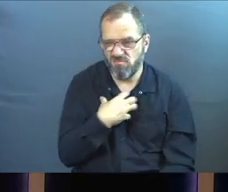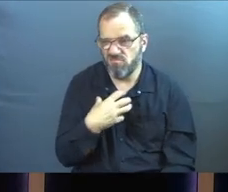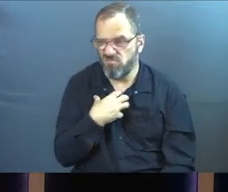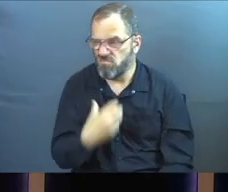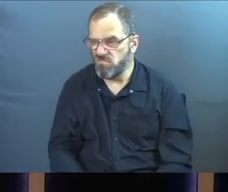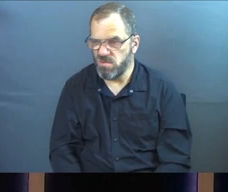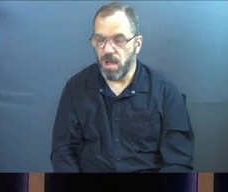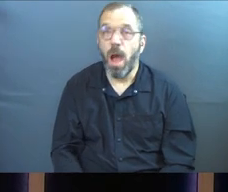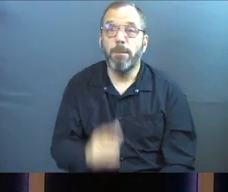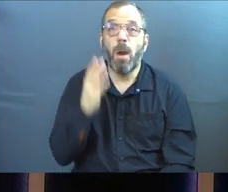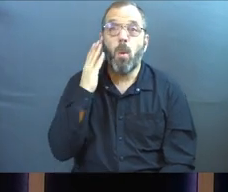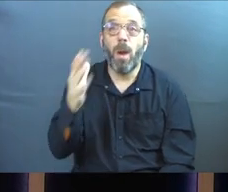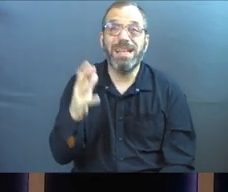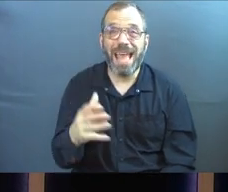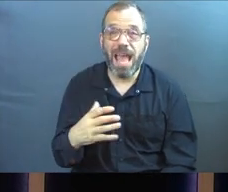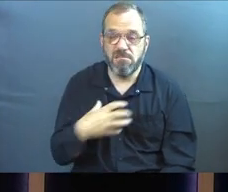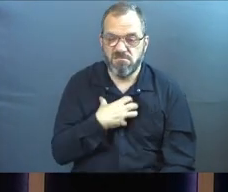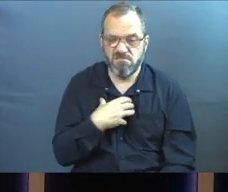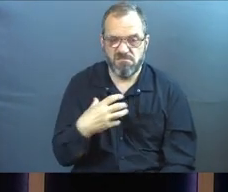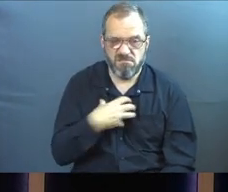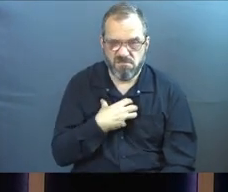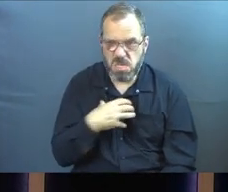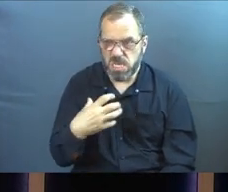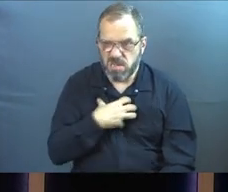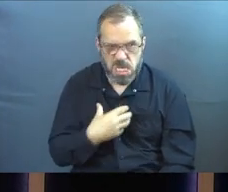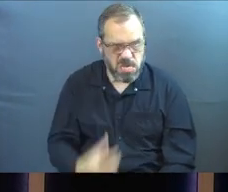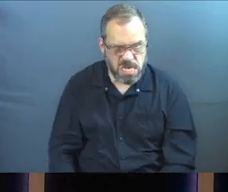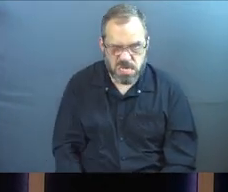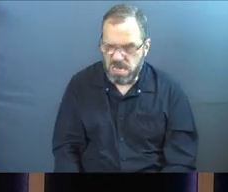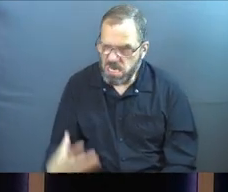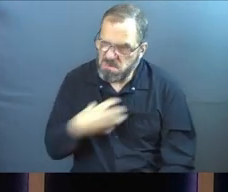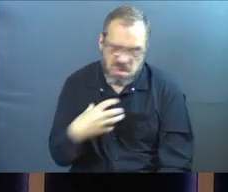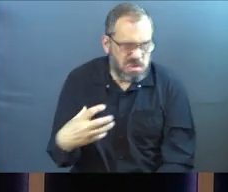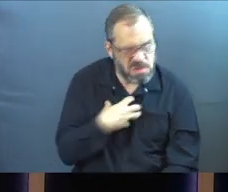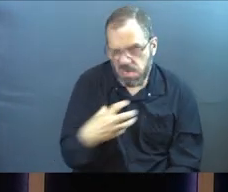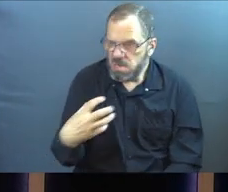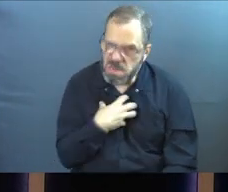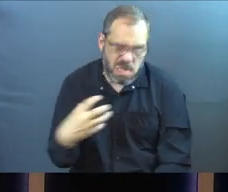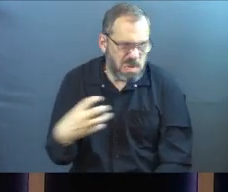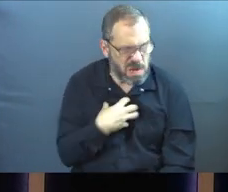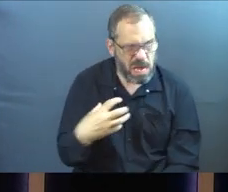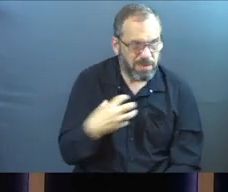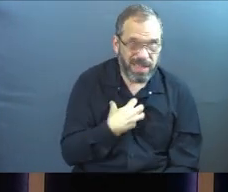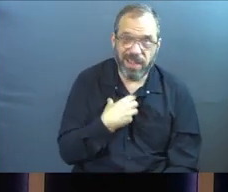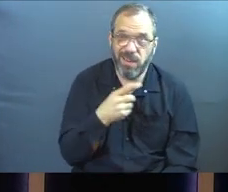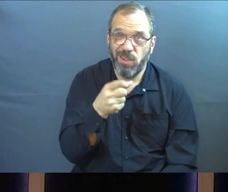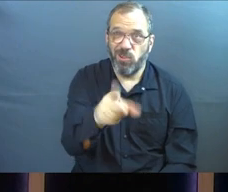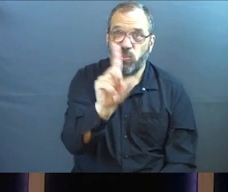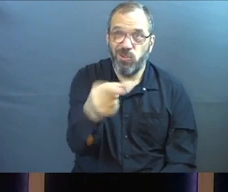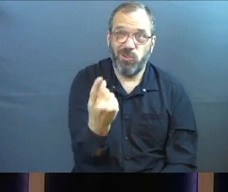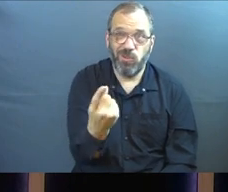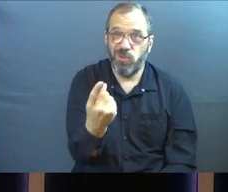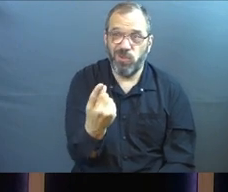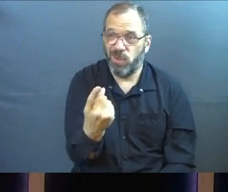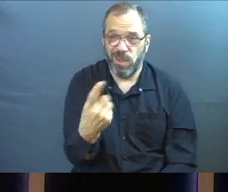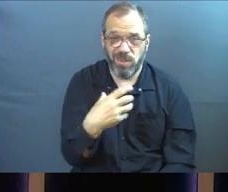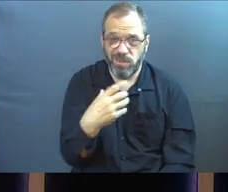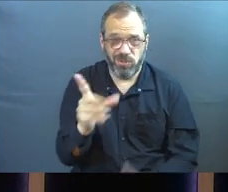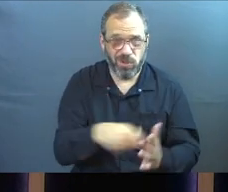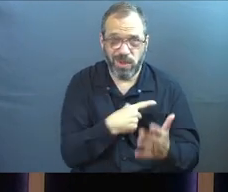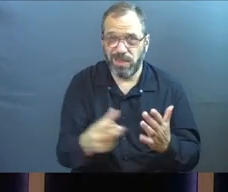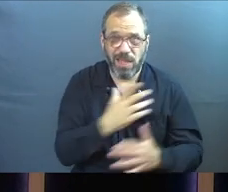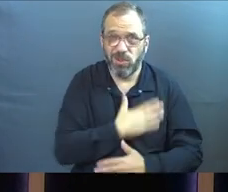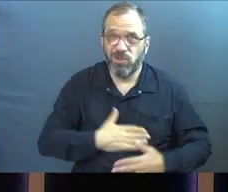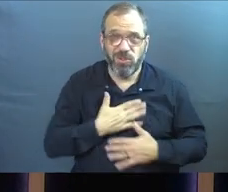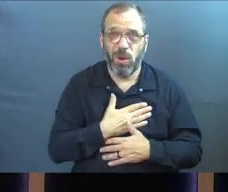But there may come a day when you can no longer stop the mood. Then there will be no you left to criticize the mood or even